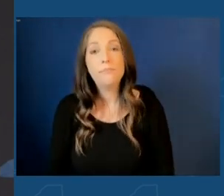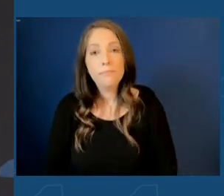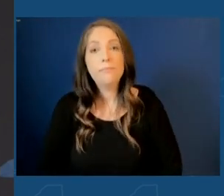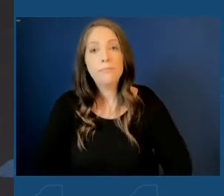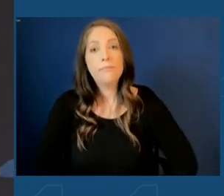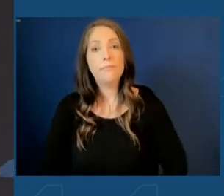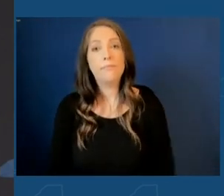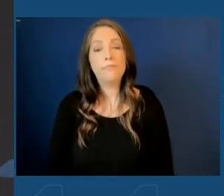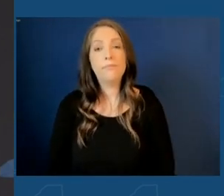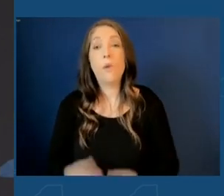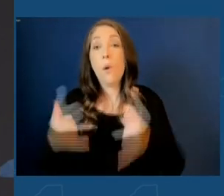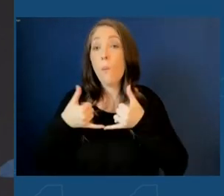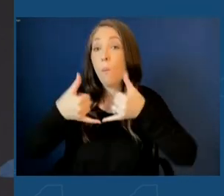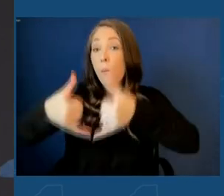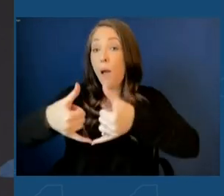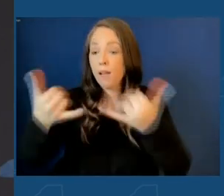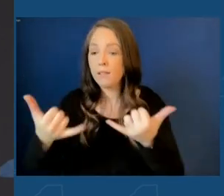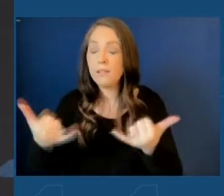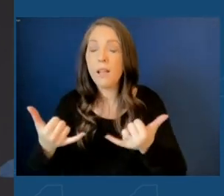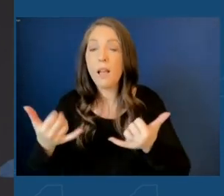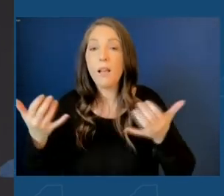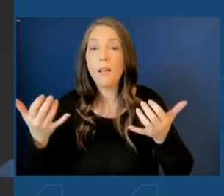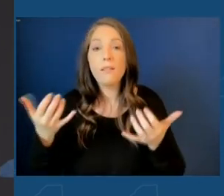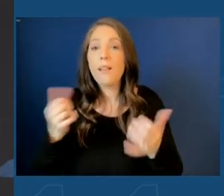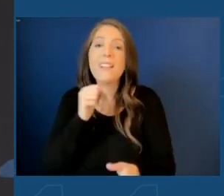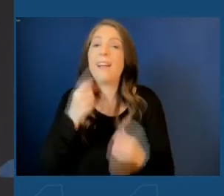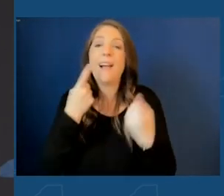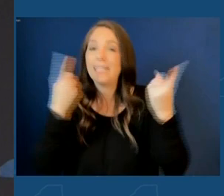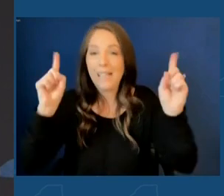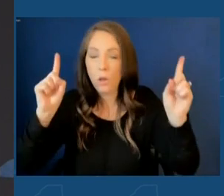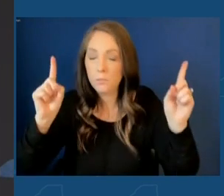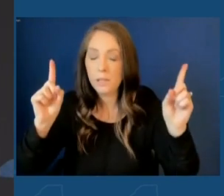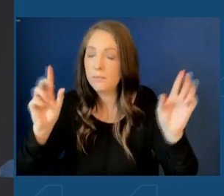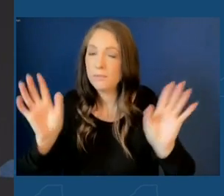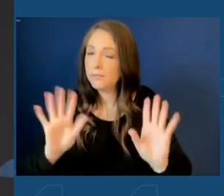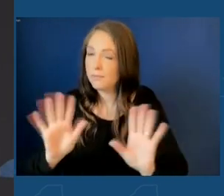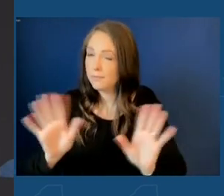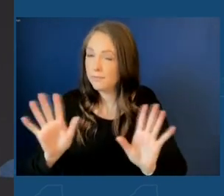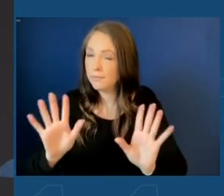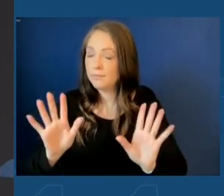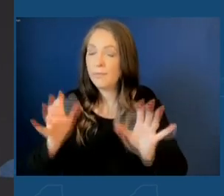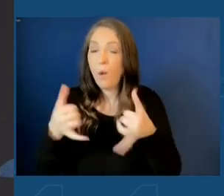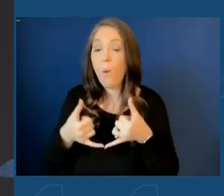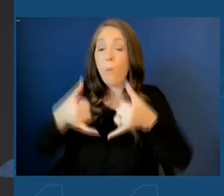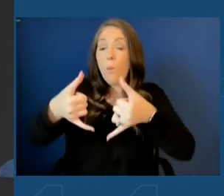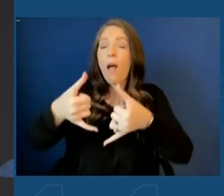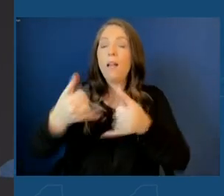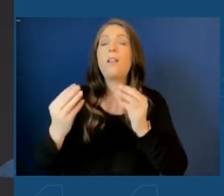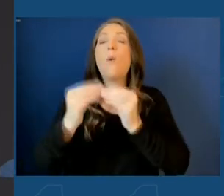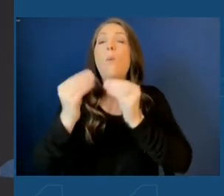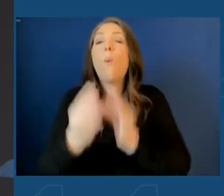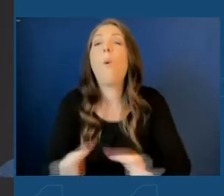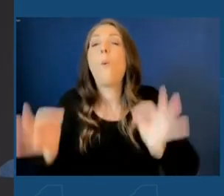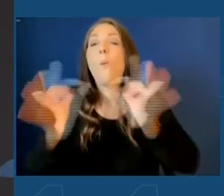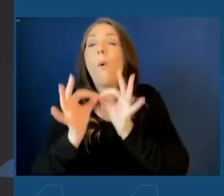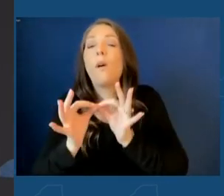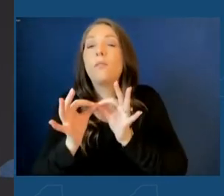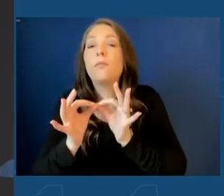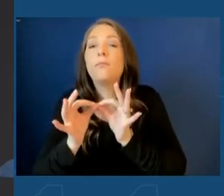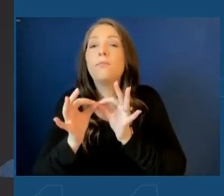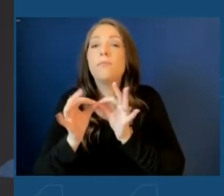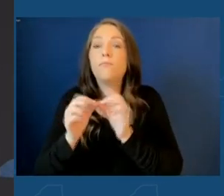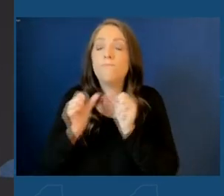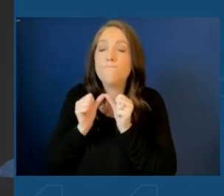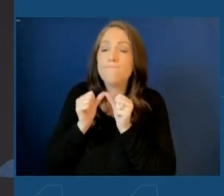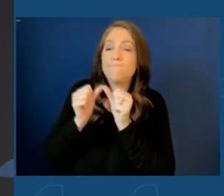Now, our prize today is not this announcement. Our prize is something far more important than that. It is a deep and